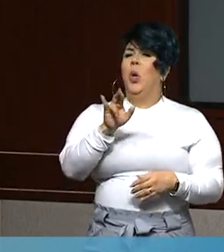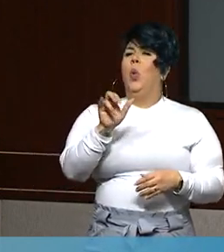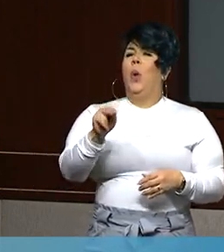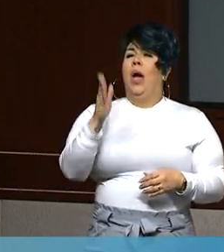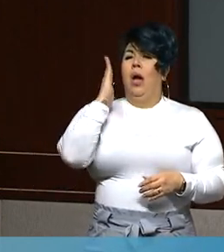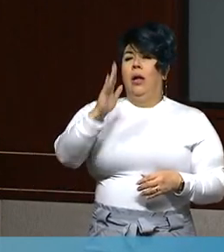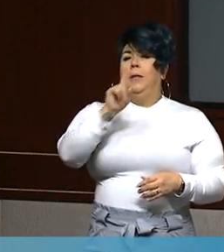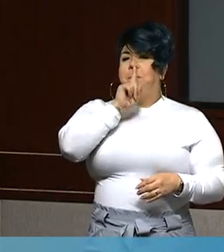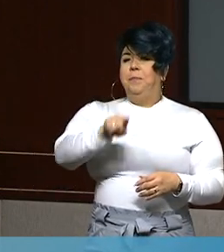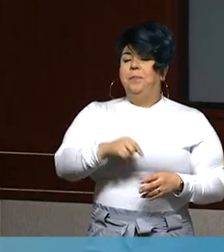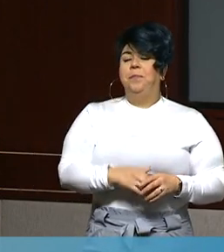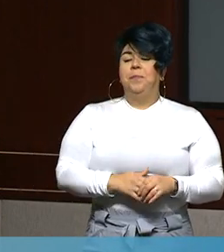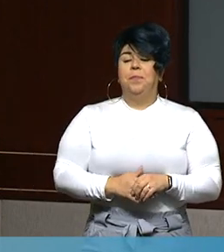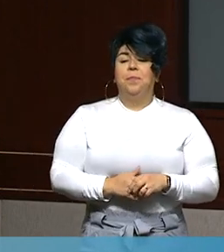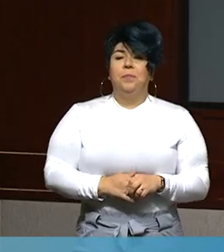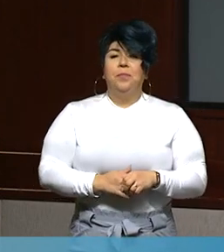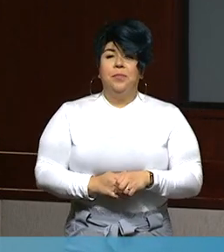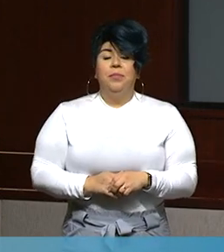respond.